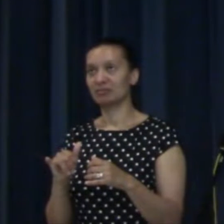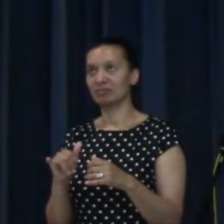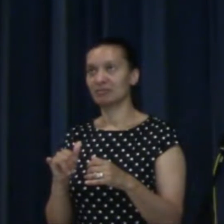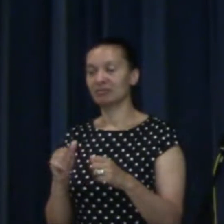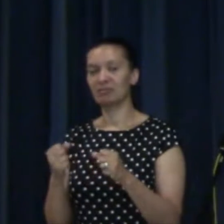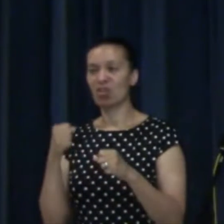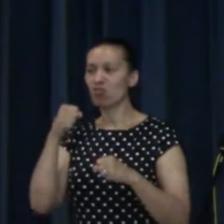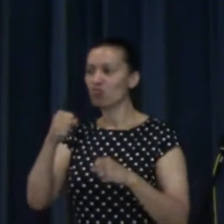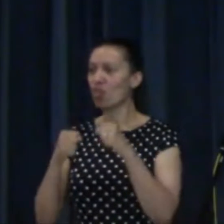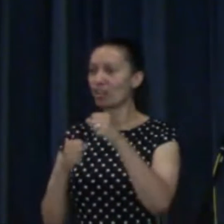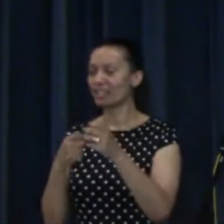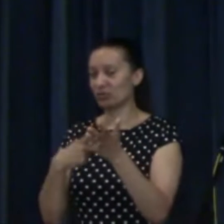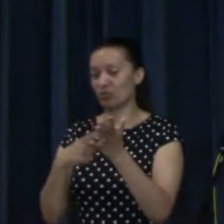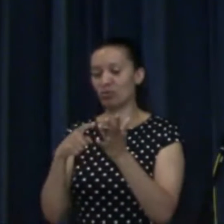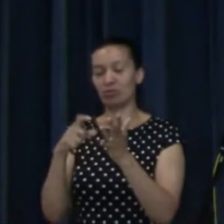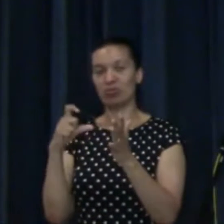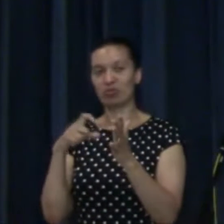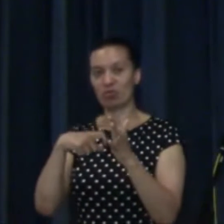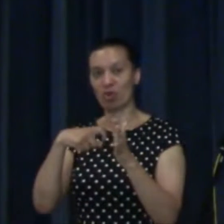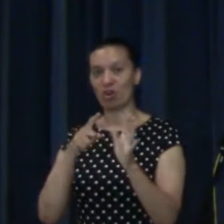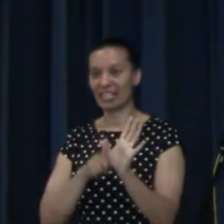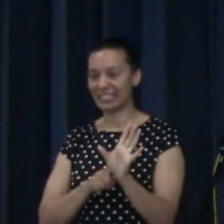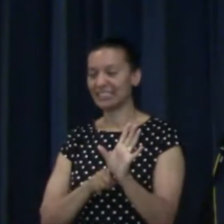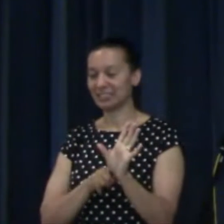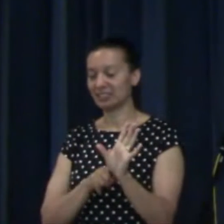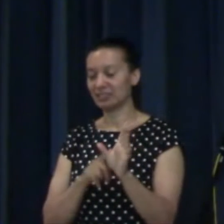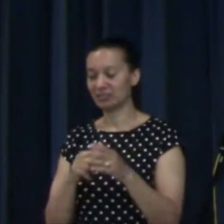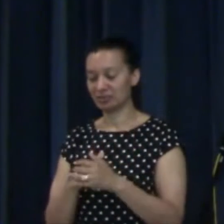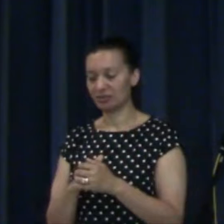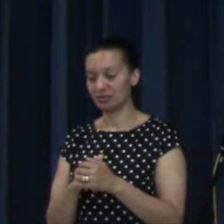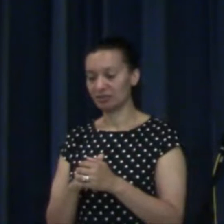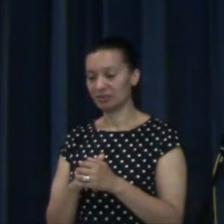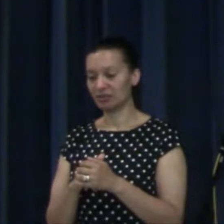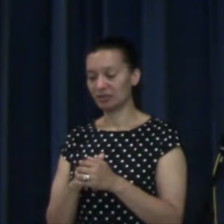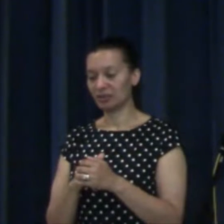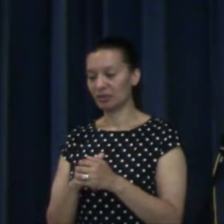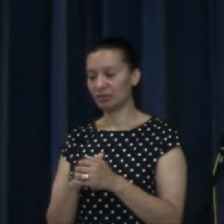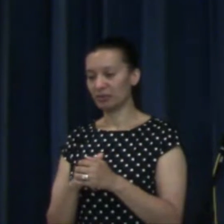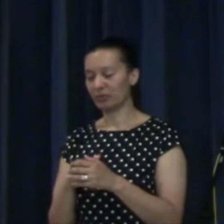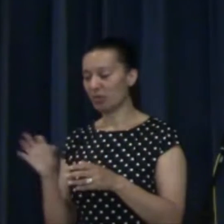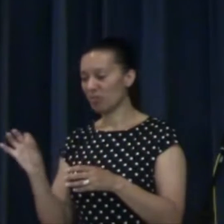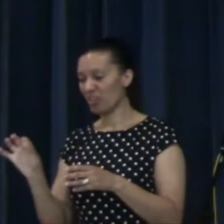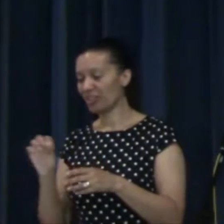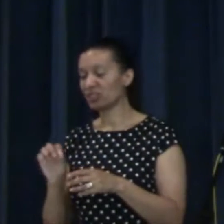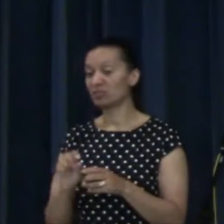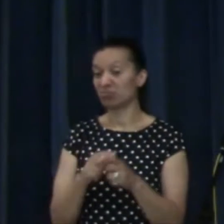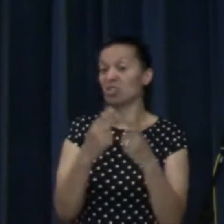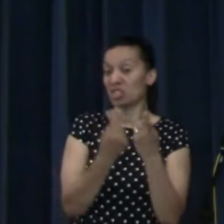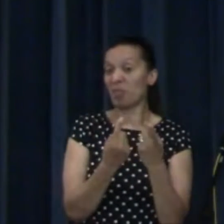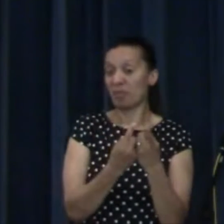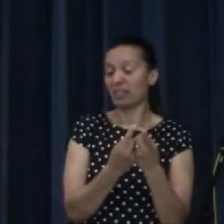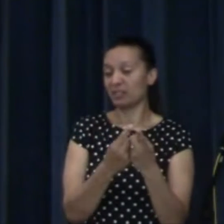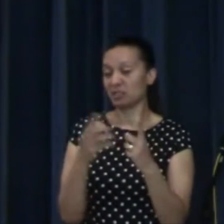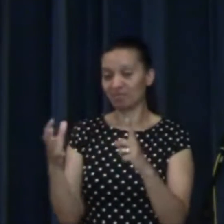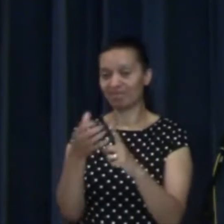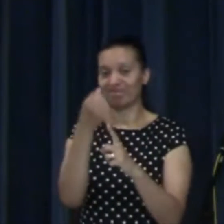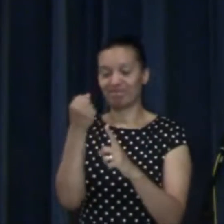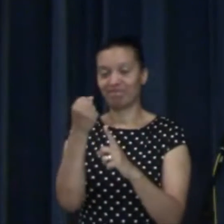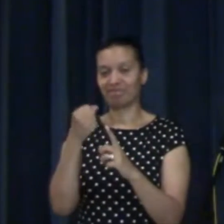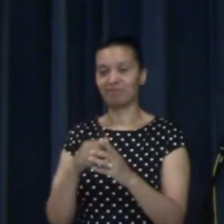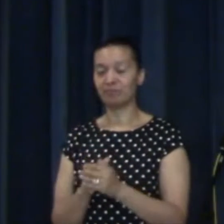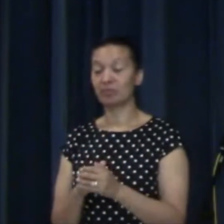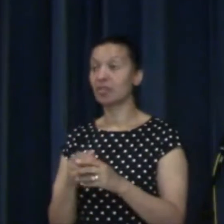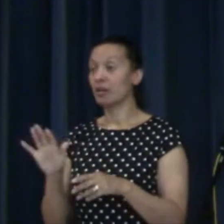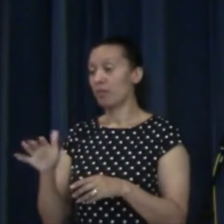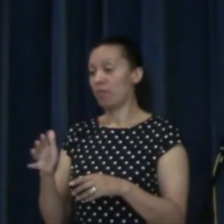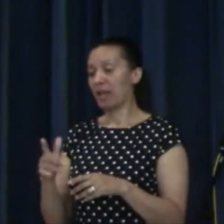of those movies from a place of nowhere to somewhere. Or perhaps you've seen something on the